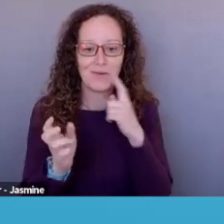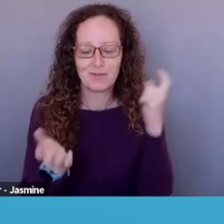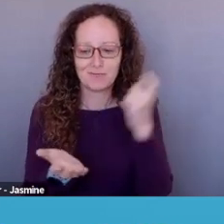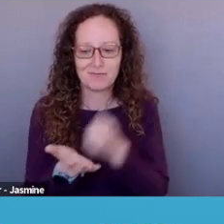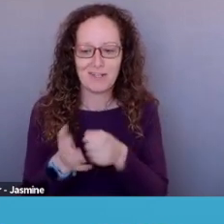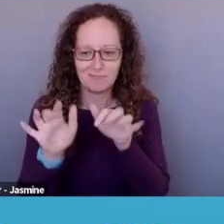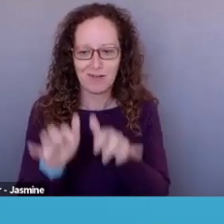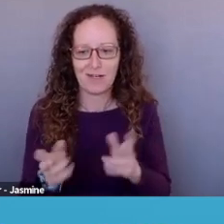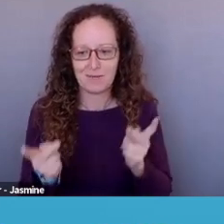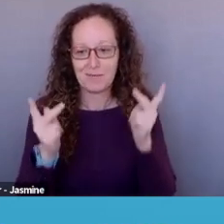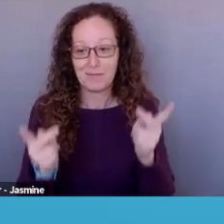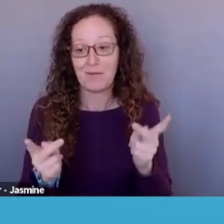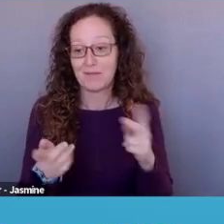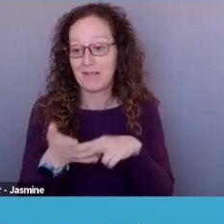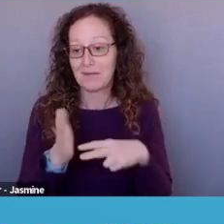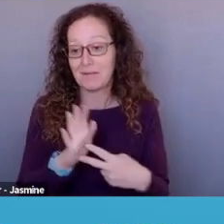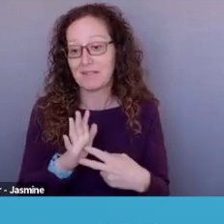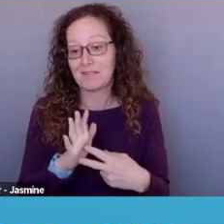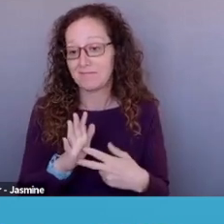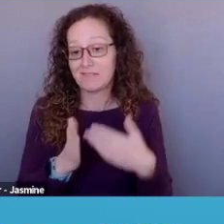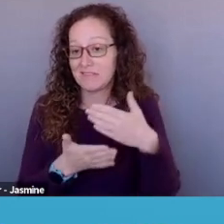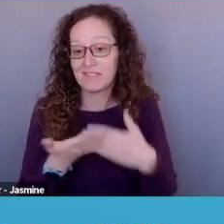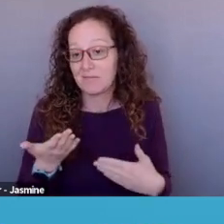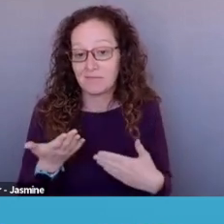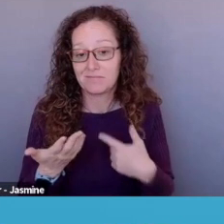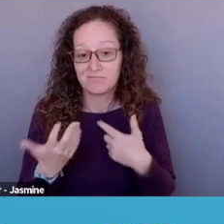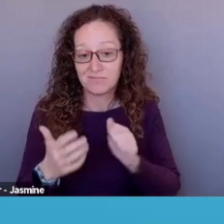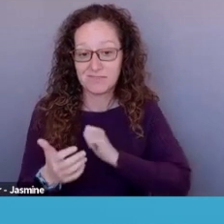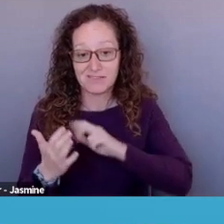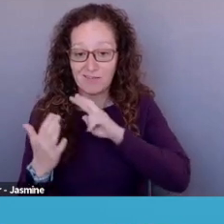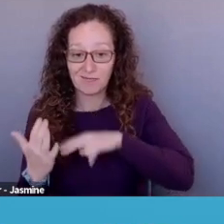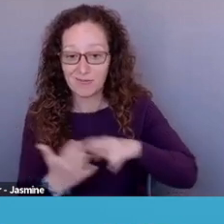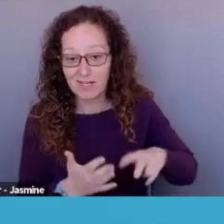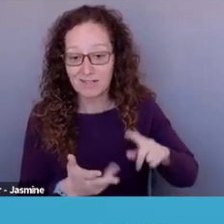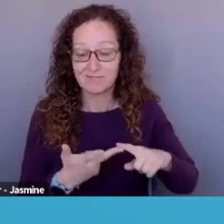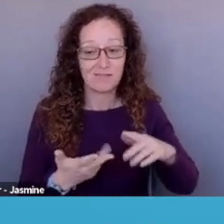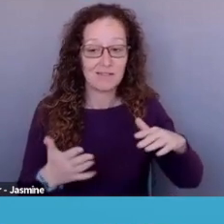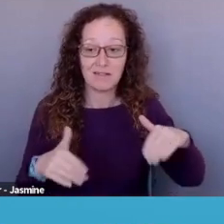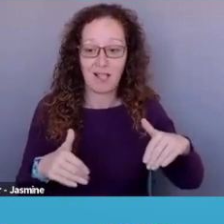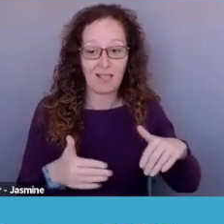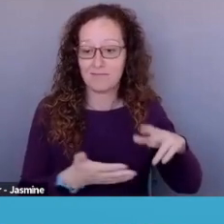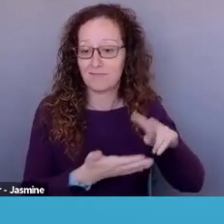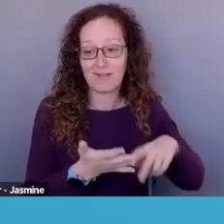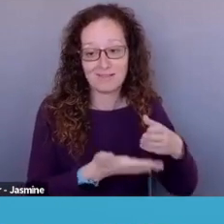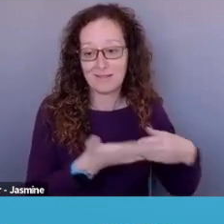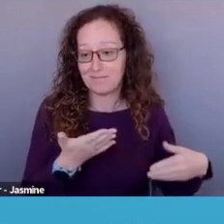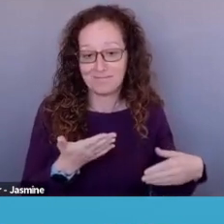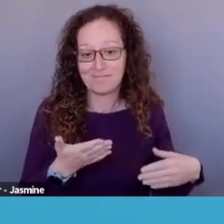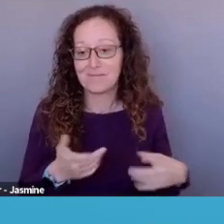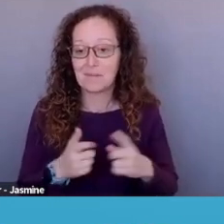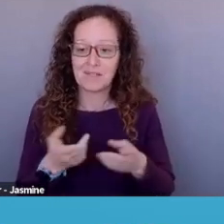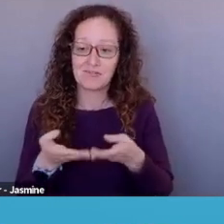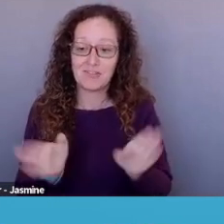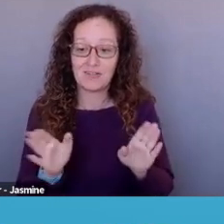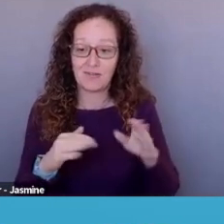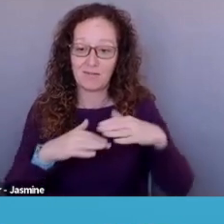so, I mean, these are just some ones, some that I've read, some that I have not read, but these are just general ones, the, uh, the top.